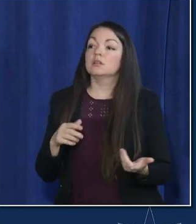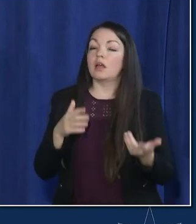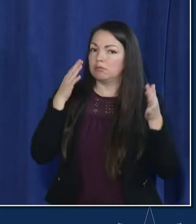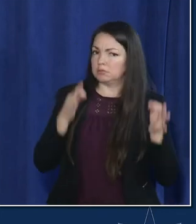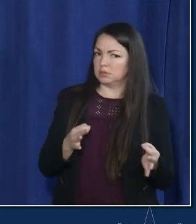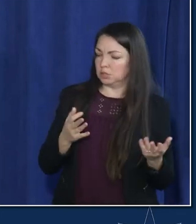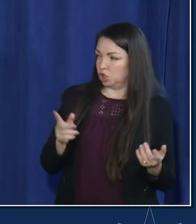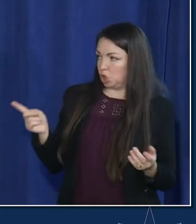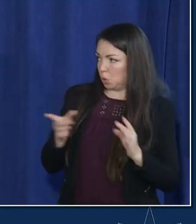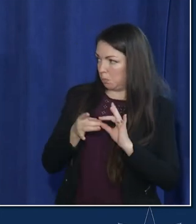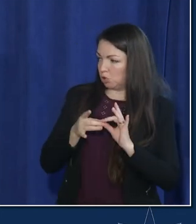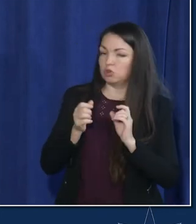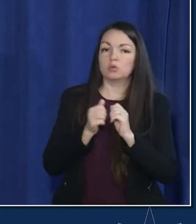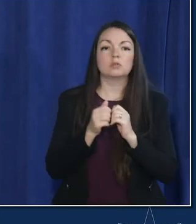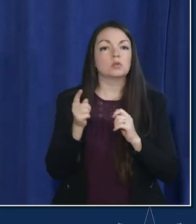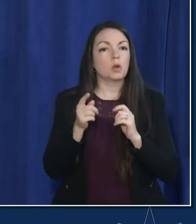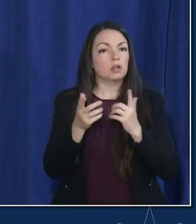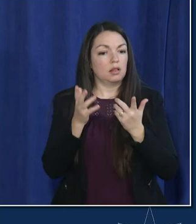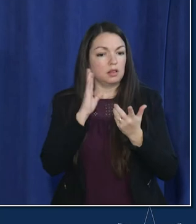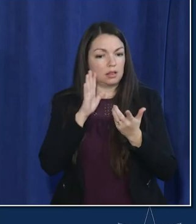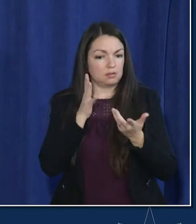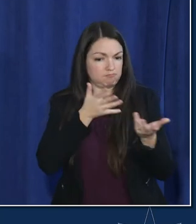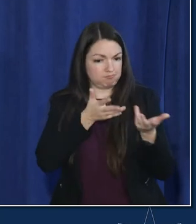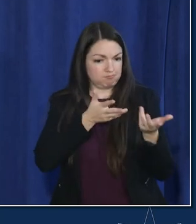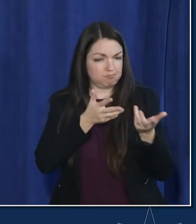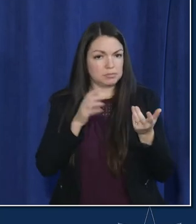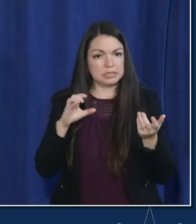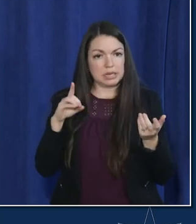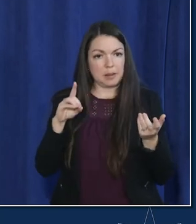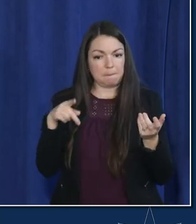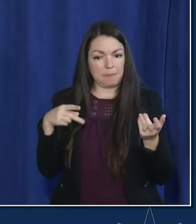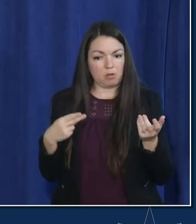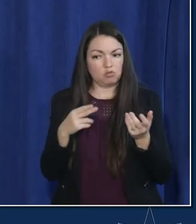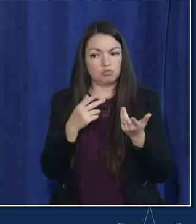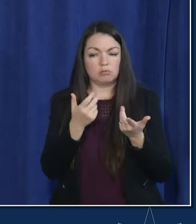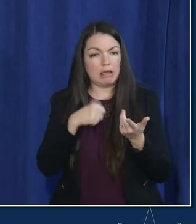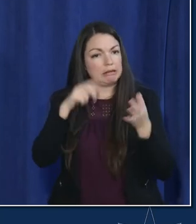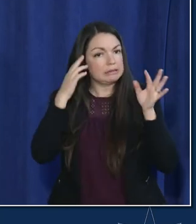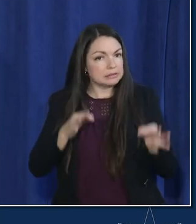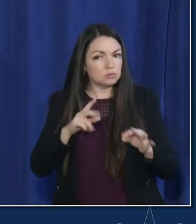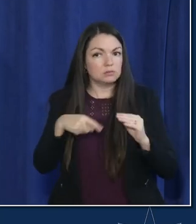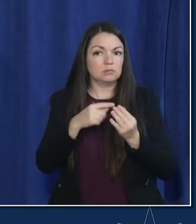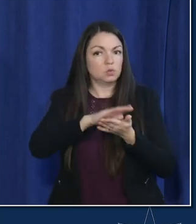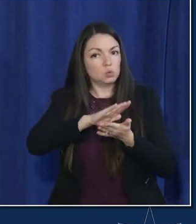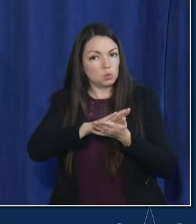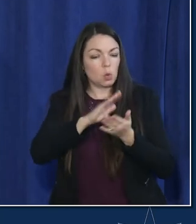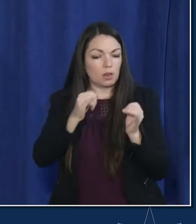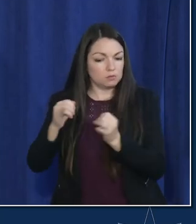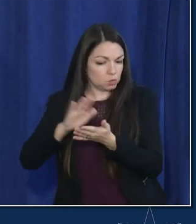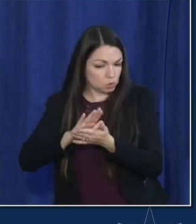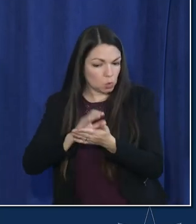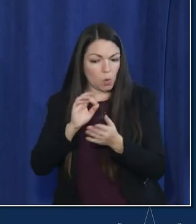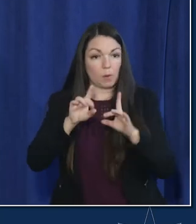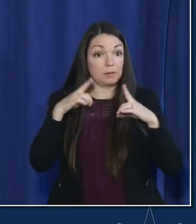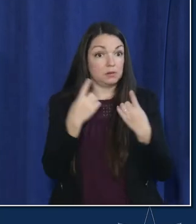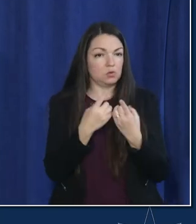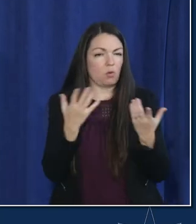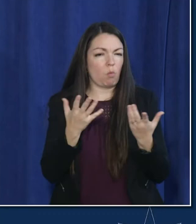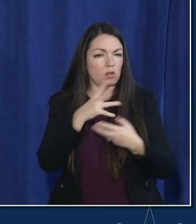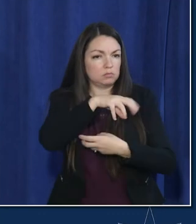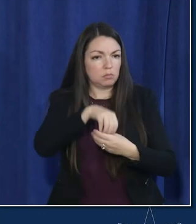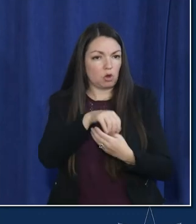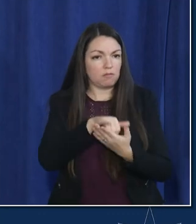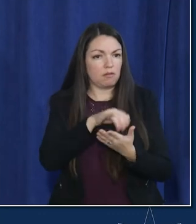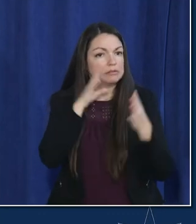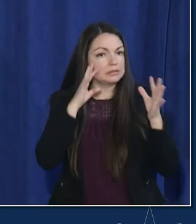you would consult with cdph on any decisions regarding individual schools or the district as a whole what goes into that decision